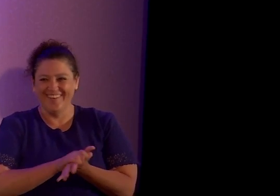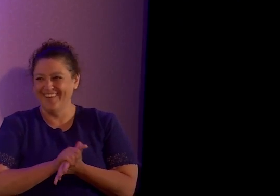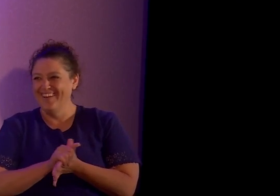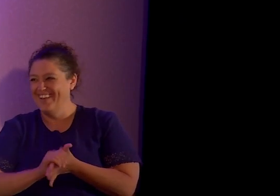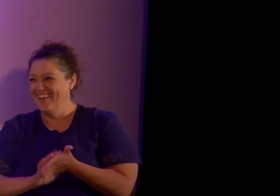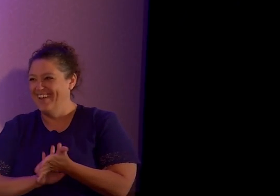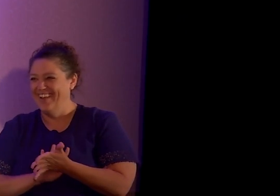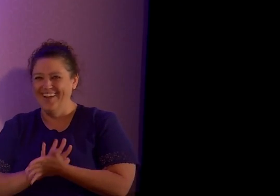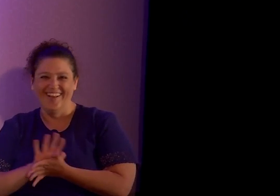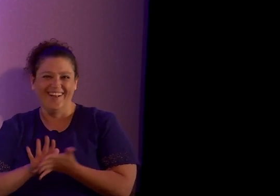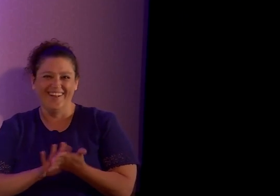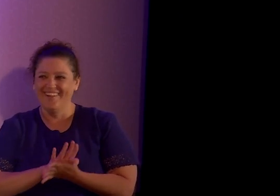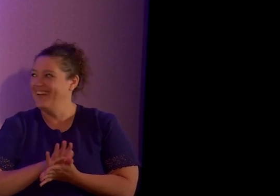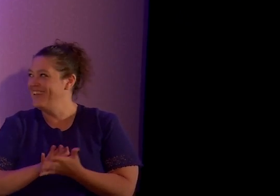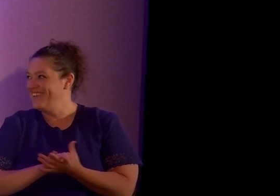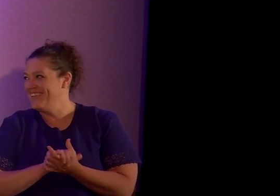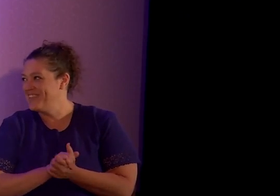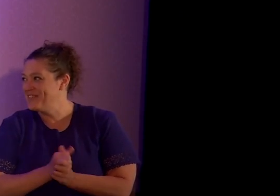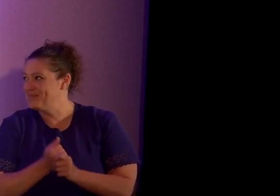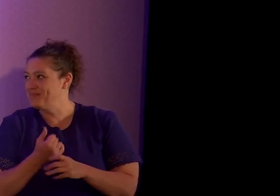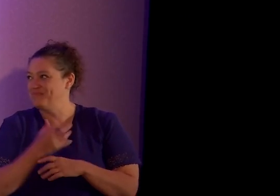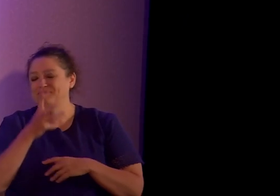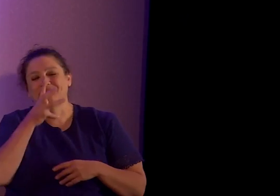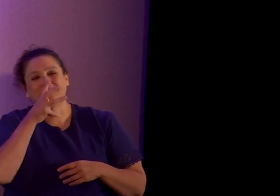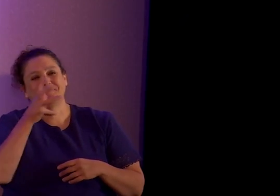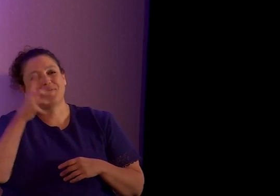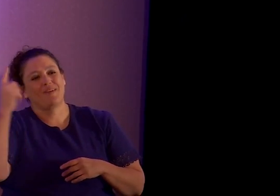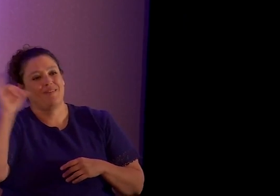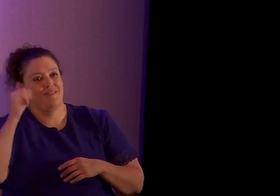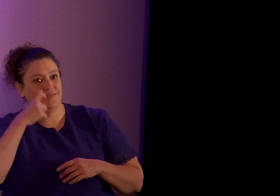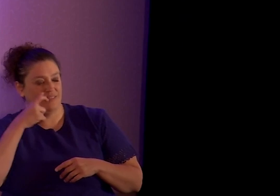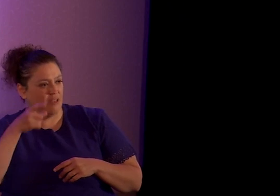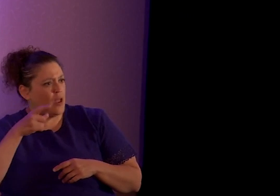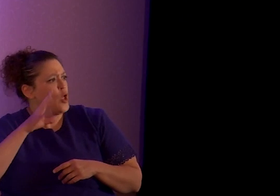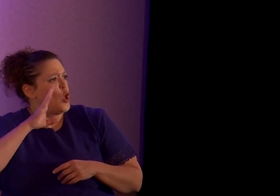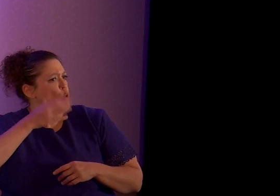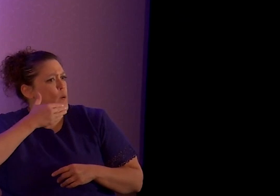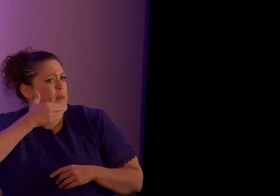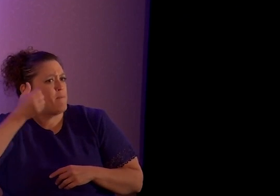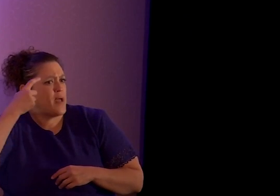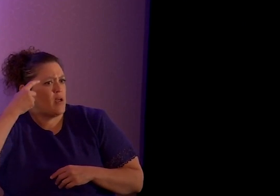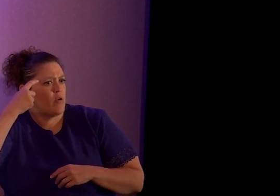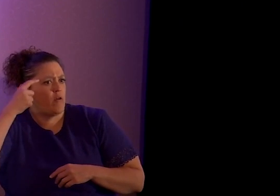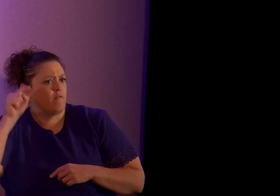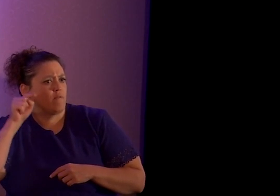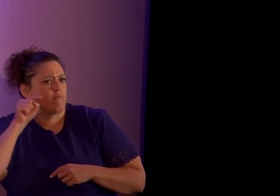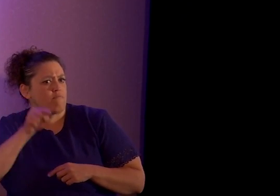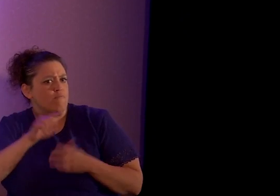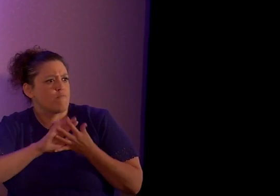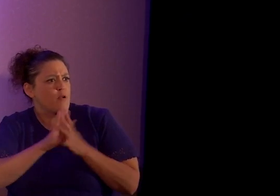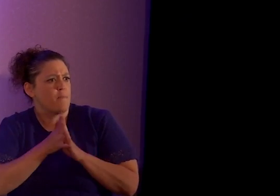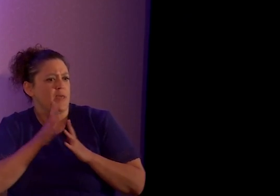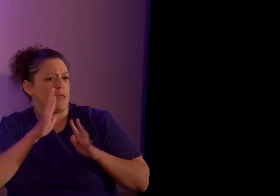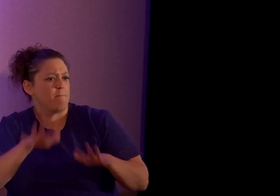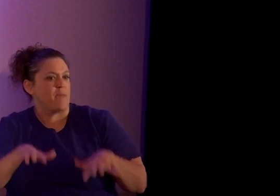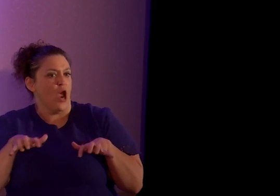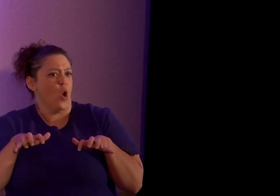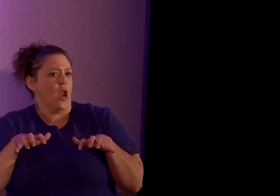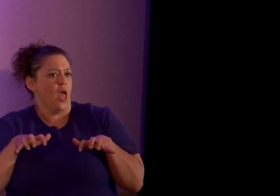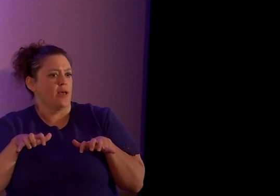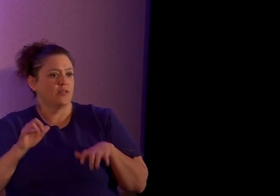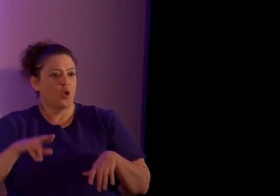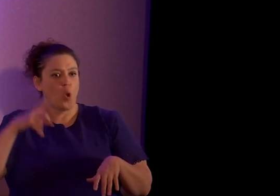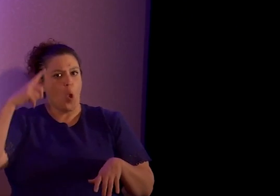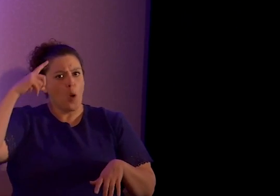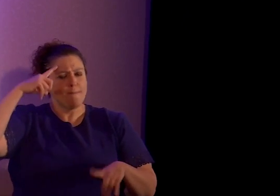Um, Grandot also said that it would have been better for me to be paralyzed or mentally